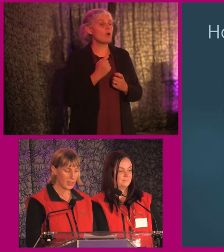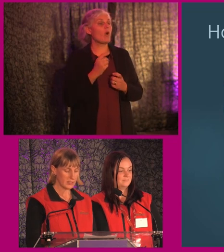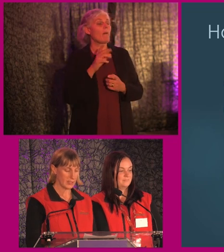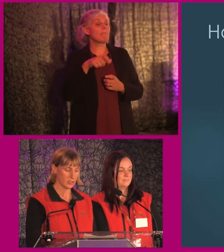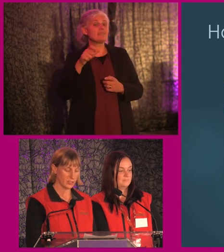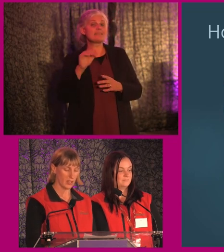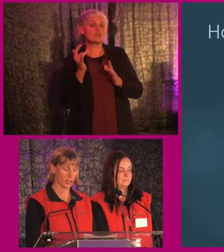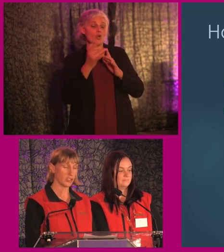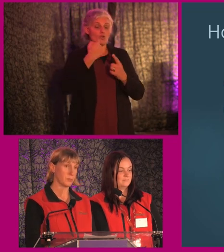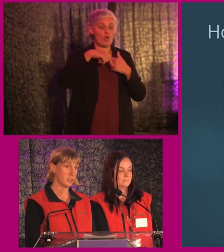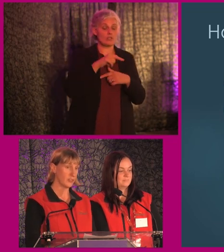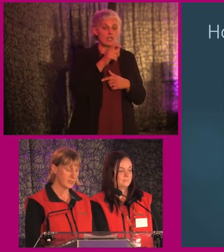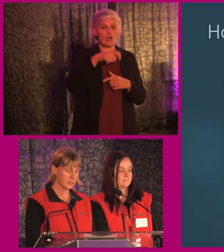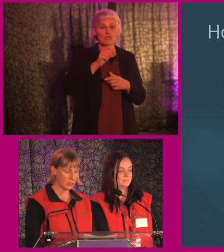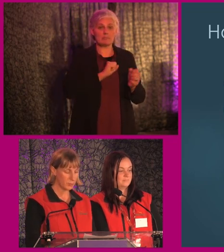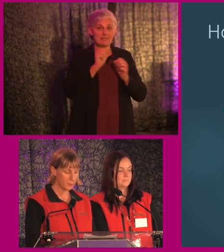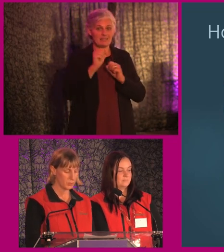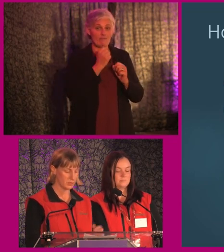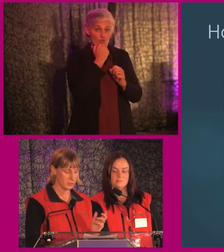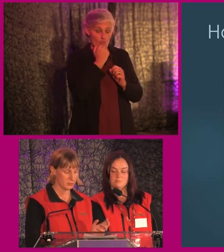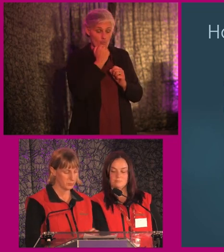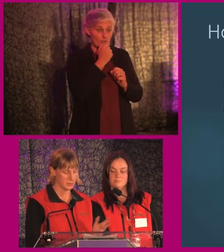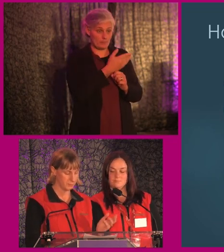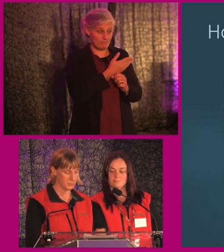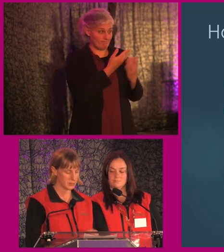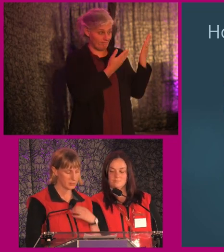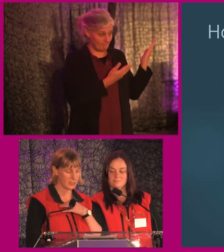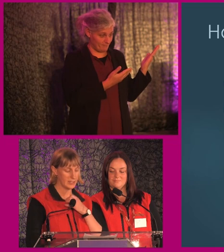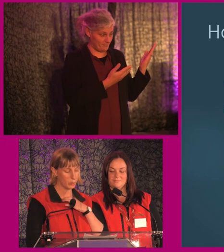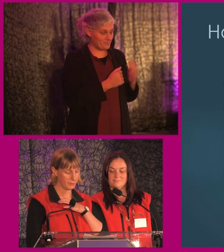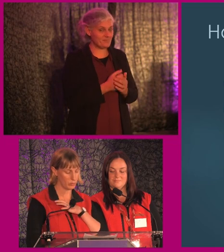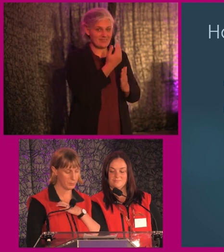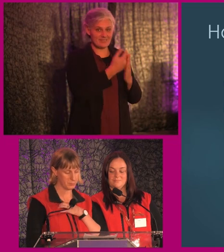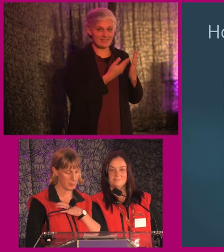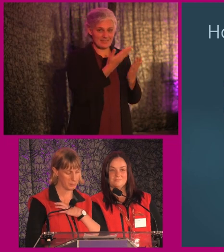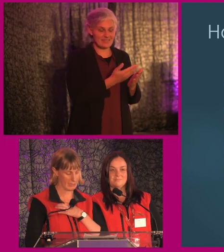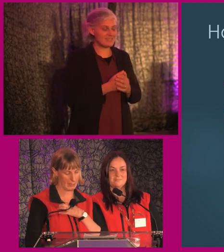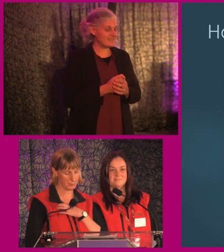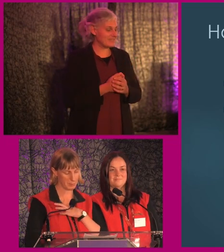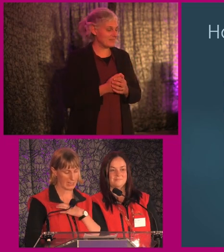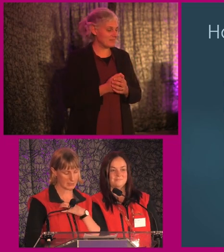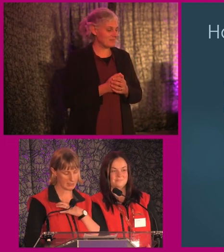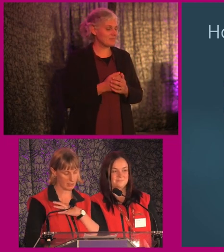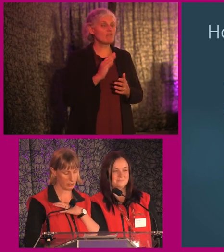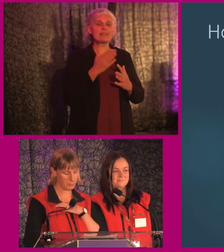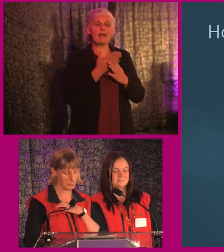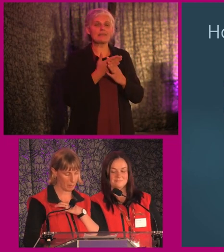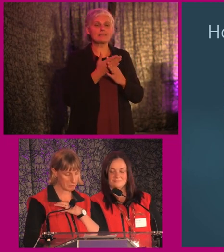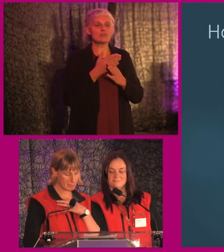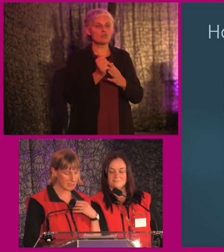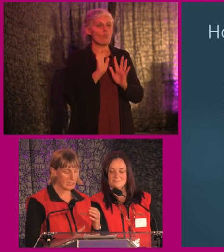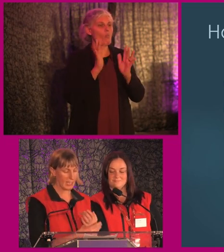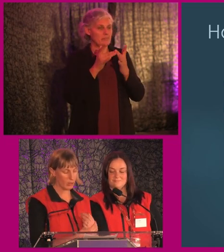can contact us on our customer service number, which is up on the slide now, but if you'll be able to access that on our